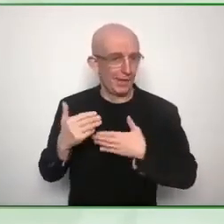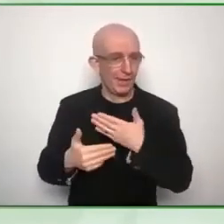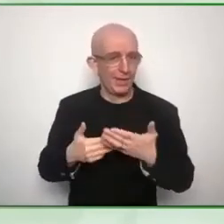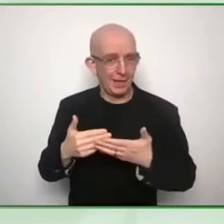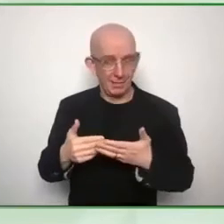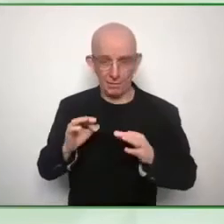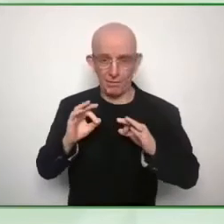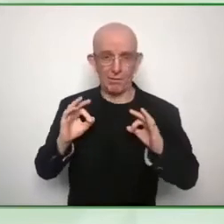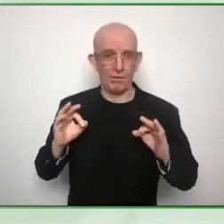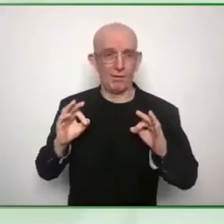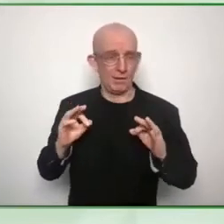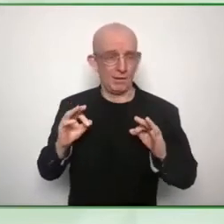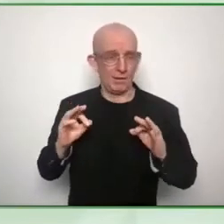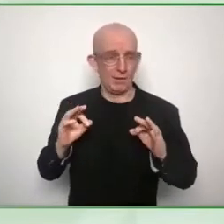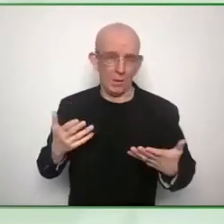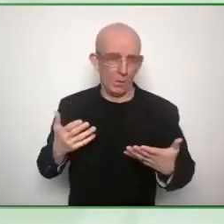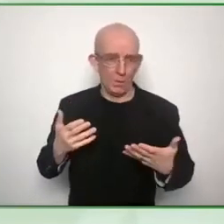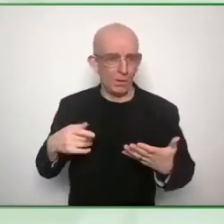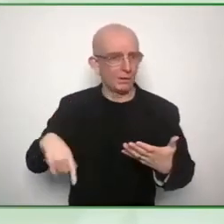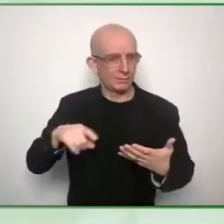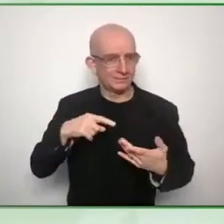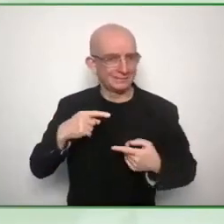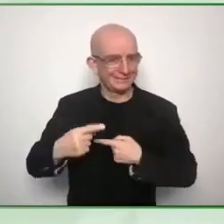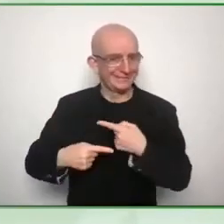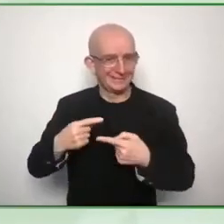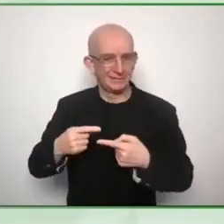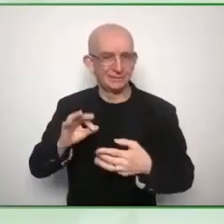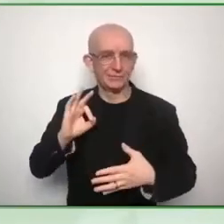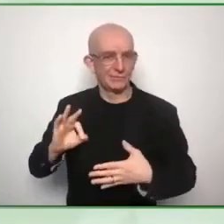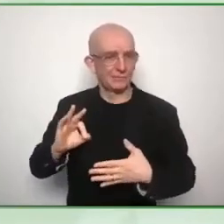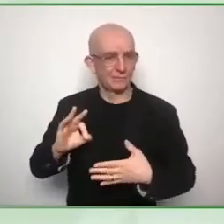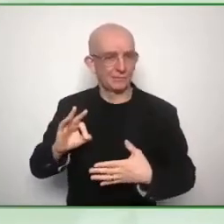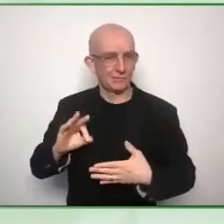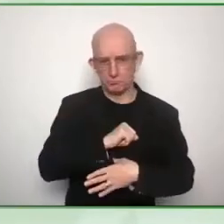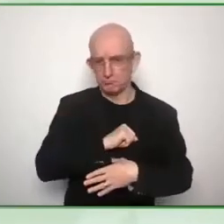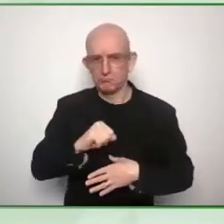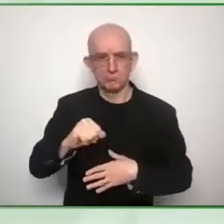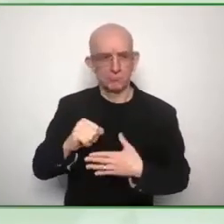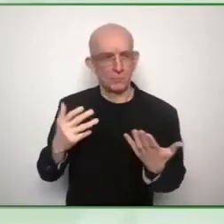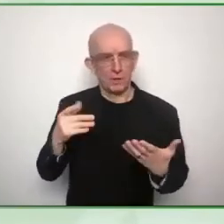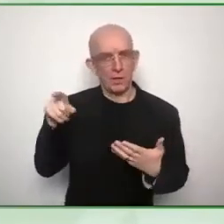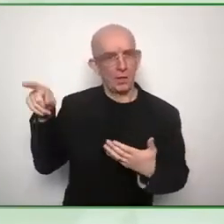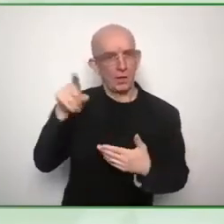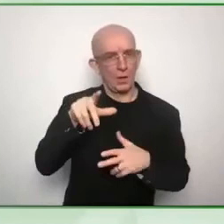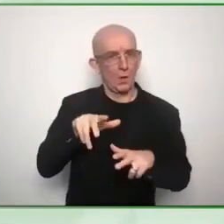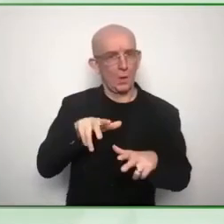noticed that this was a worthwhile effort and then they got behind it